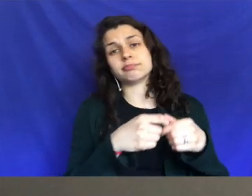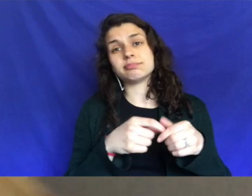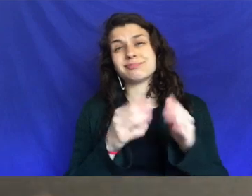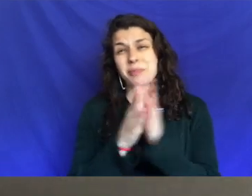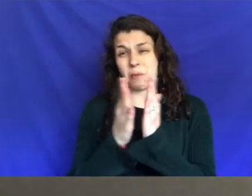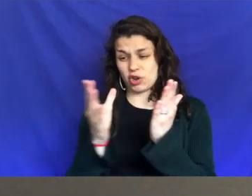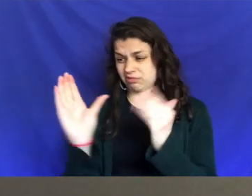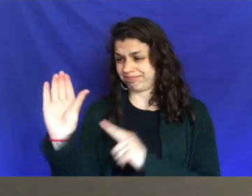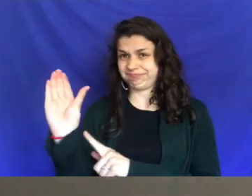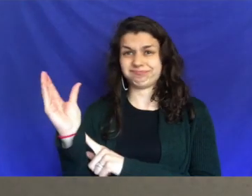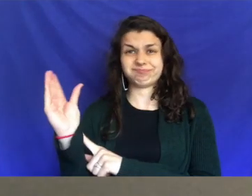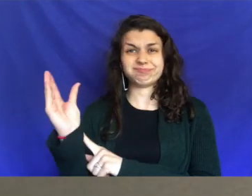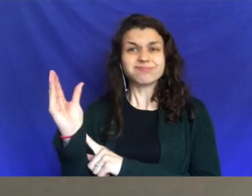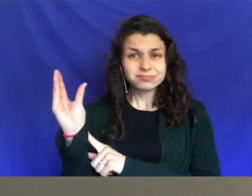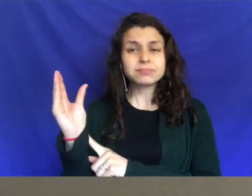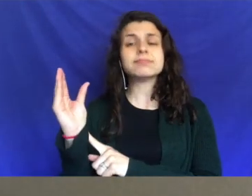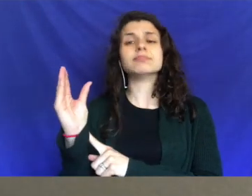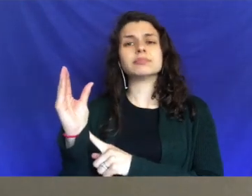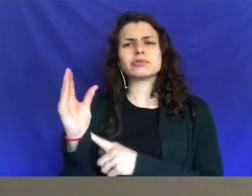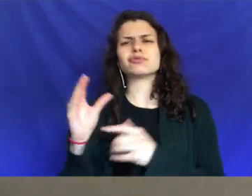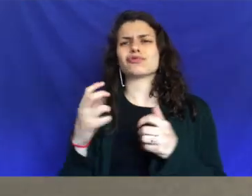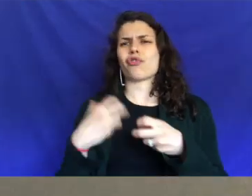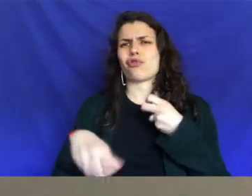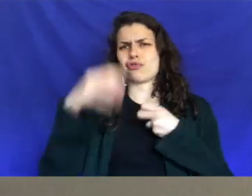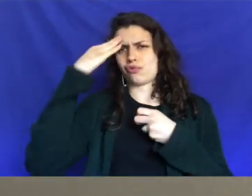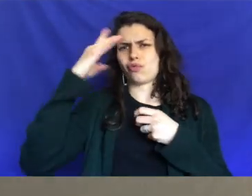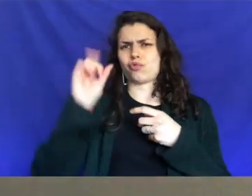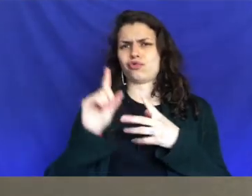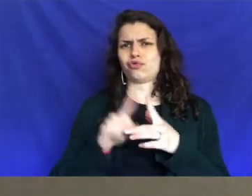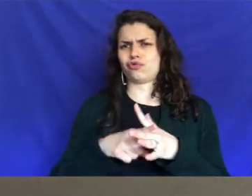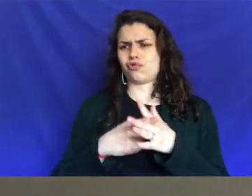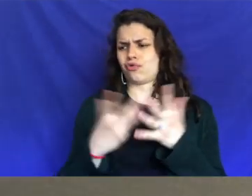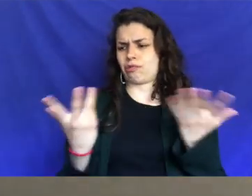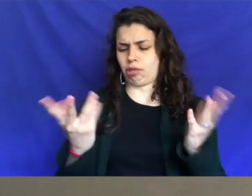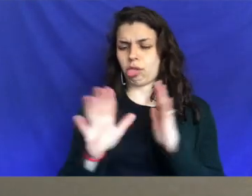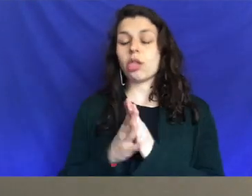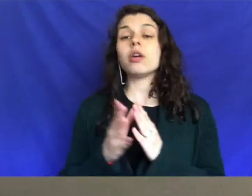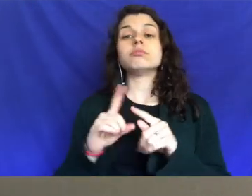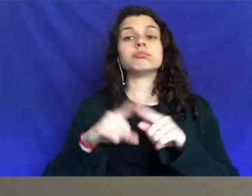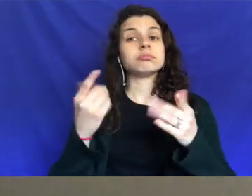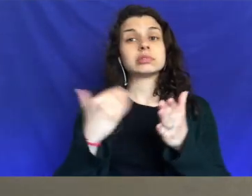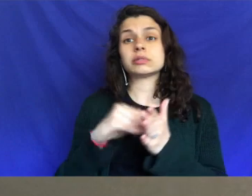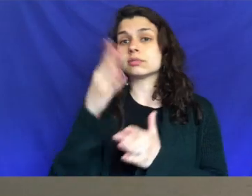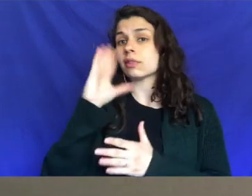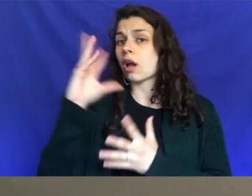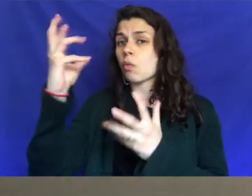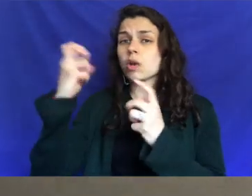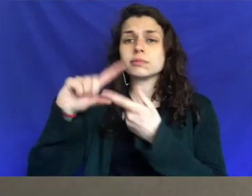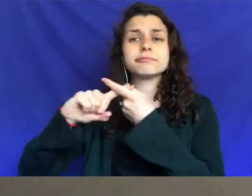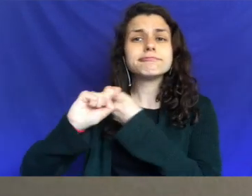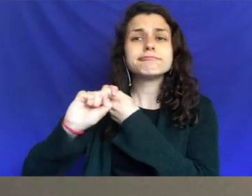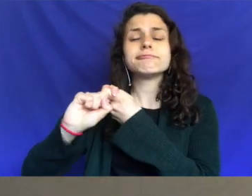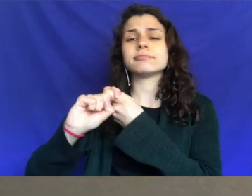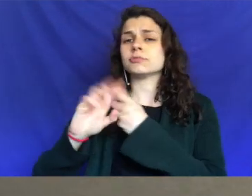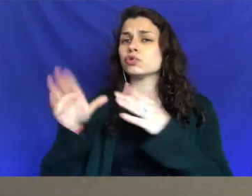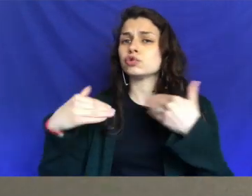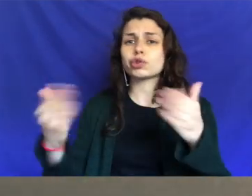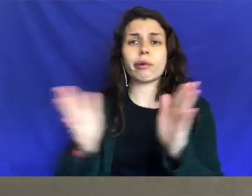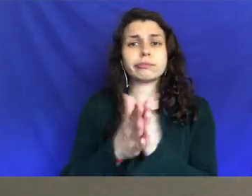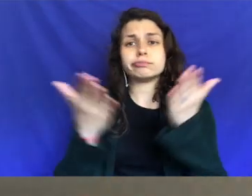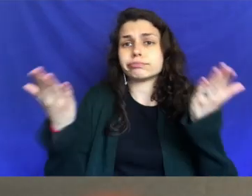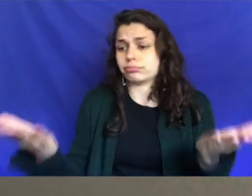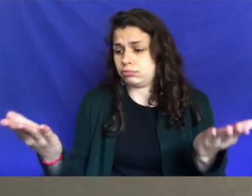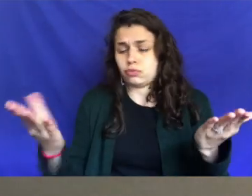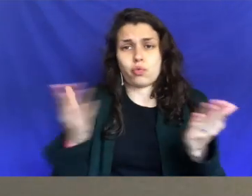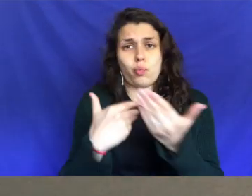book guys that open up and even know where to start at. Um, but again, guys, he wants to be friends with you. He wants you to just get open up, open up book, read and